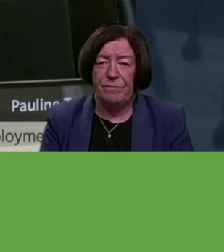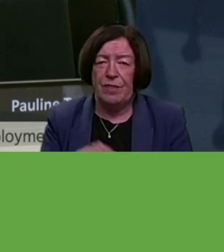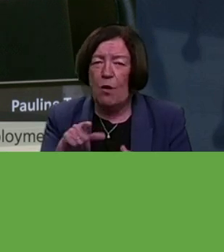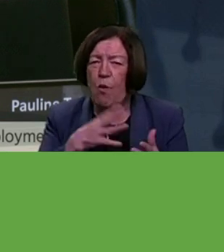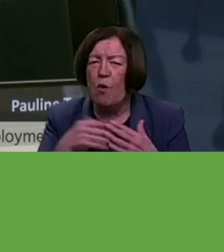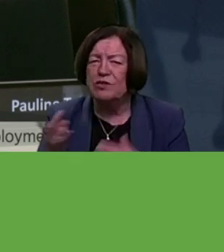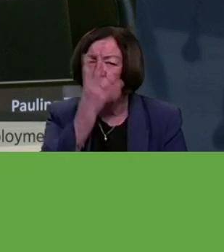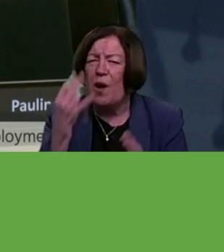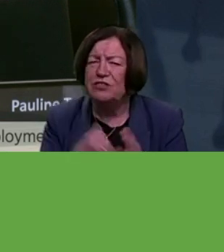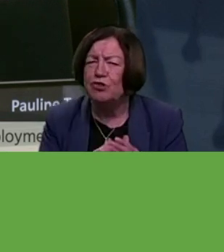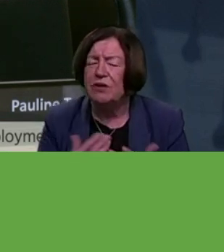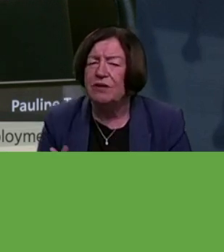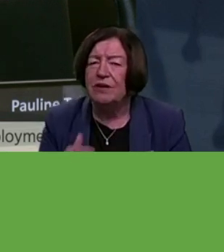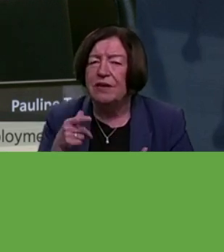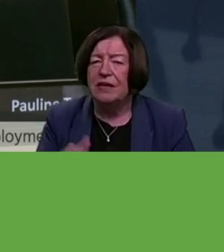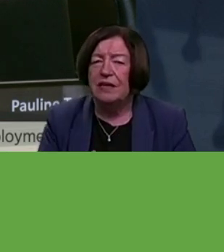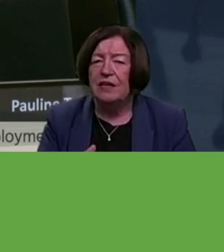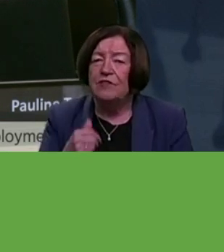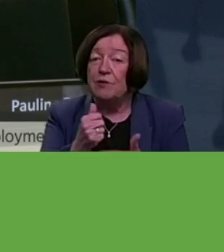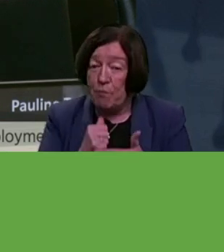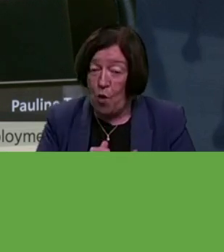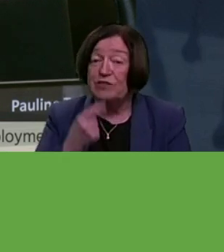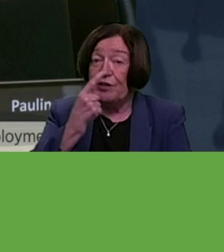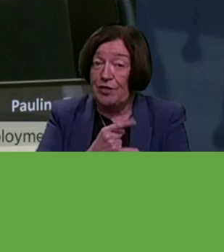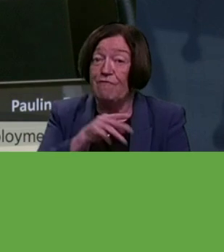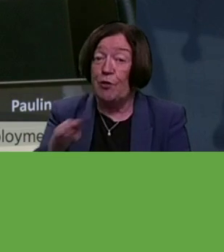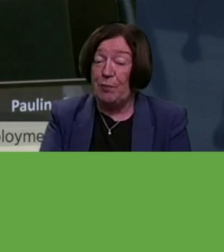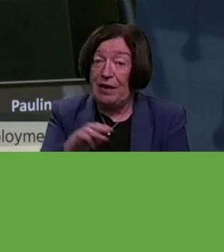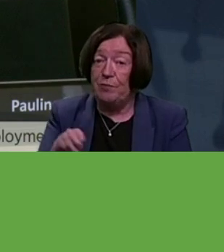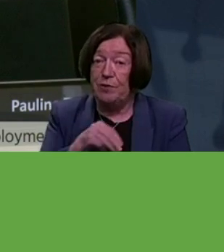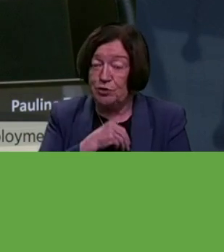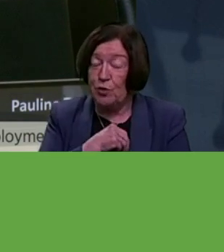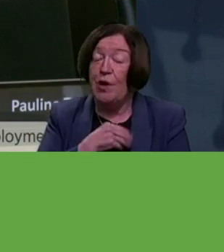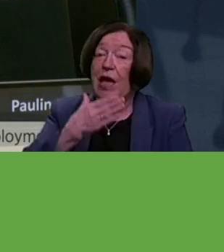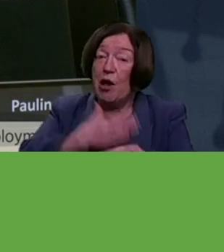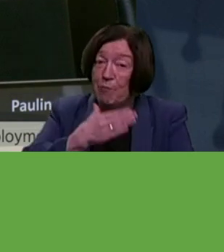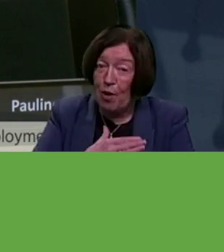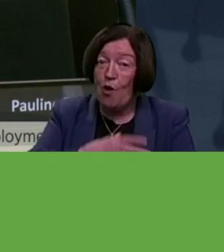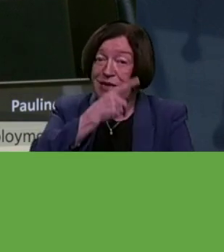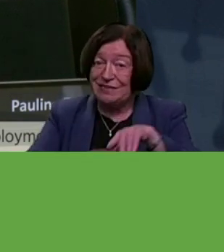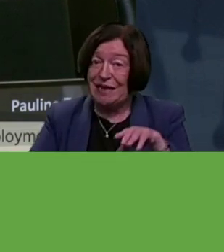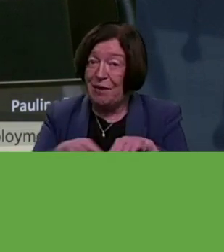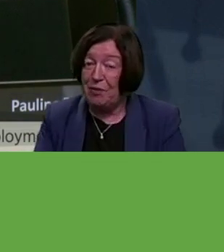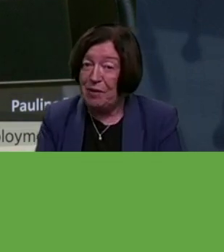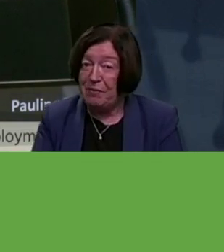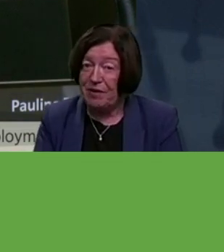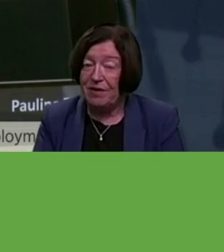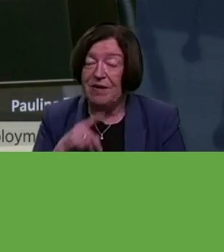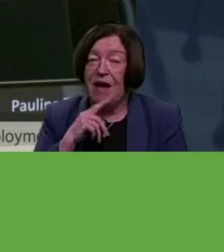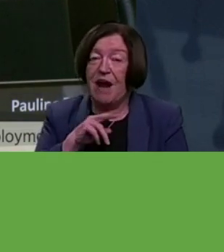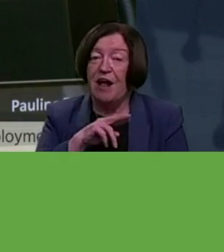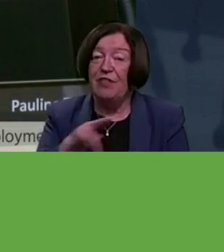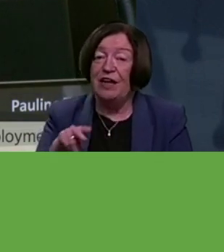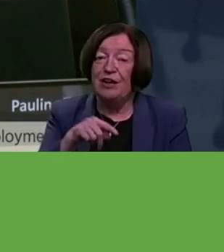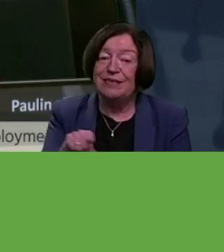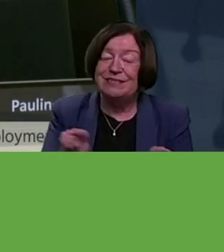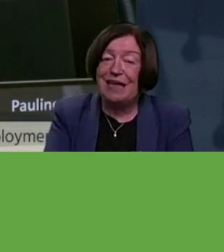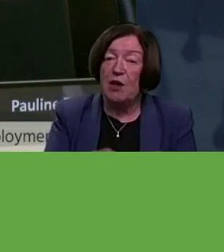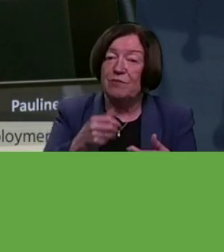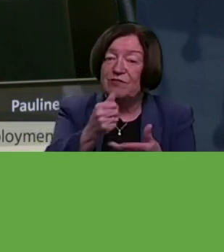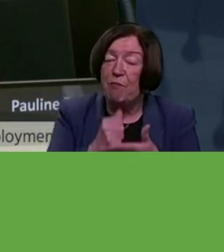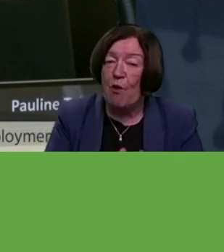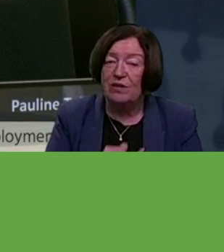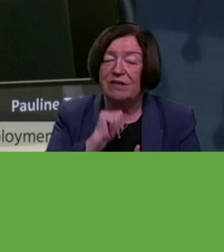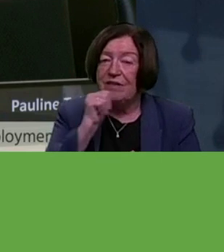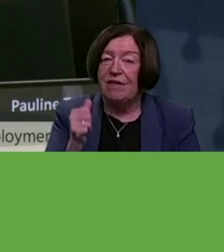So, the supports are there for people to employ disabled people, but the same supports